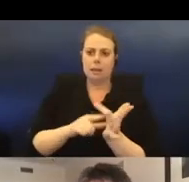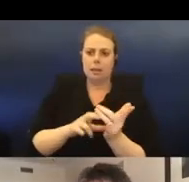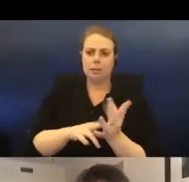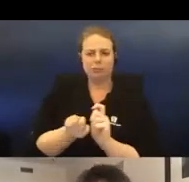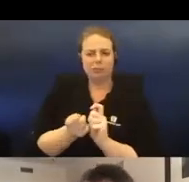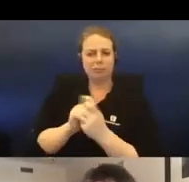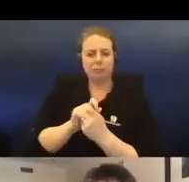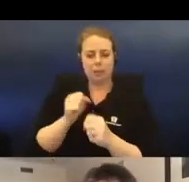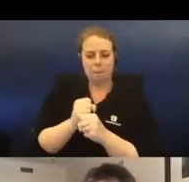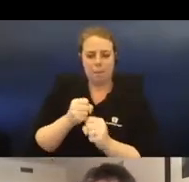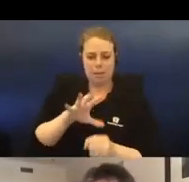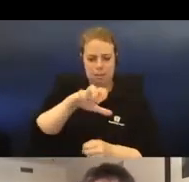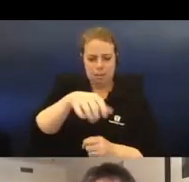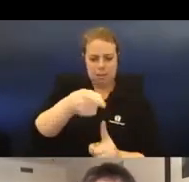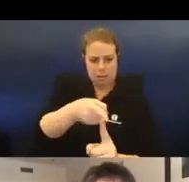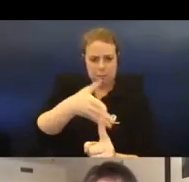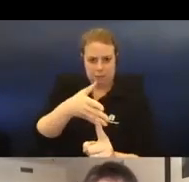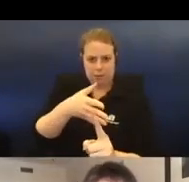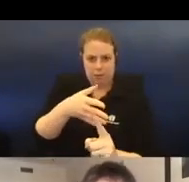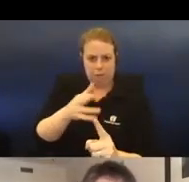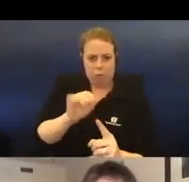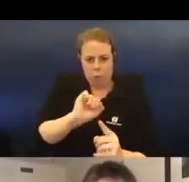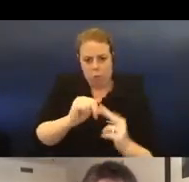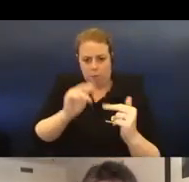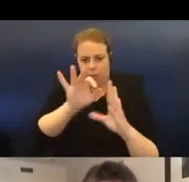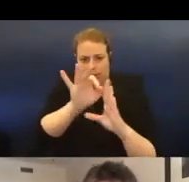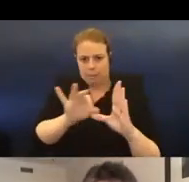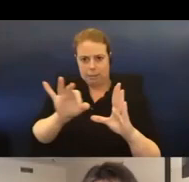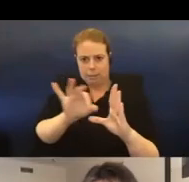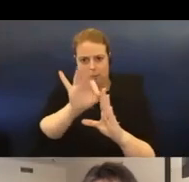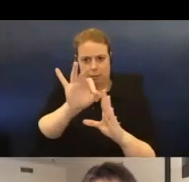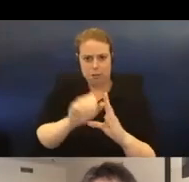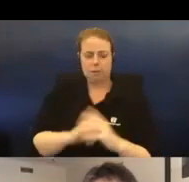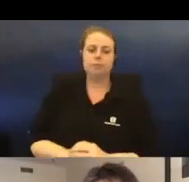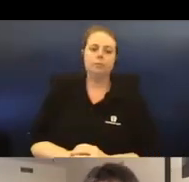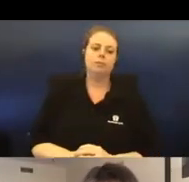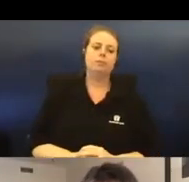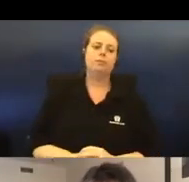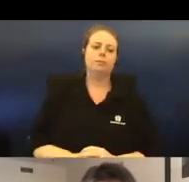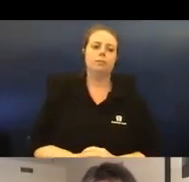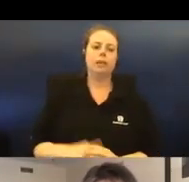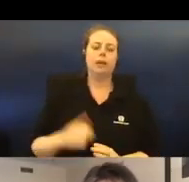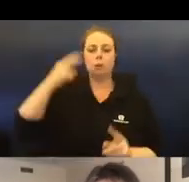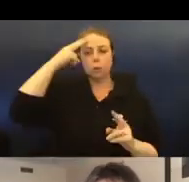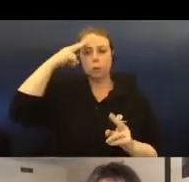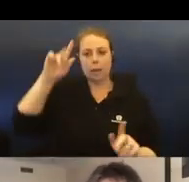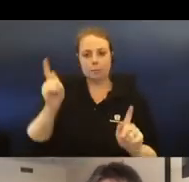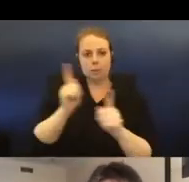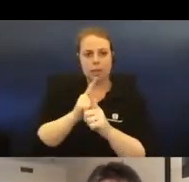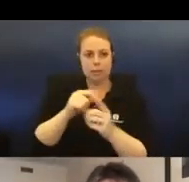this building's architecture and the dynamic of the group exhibition. I also renamed it The Divide.